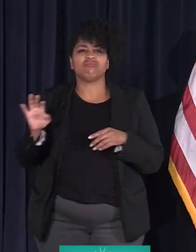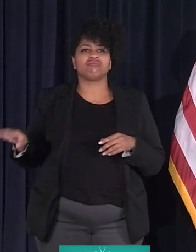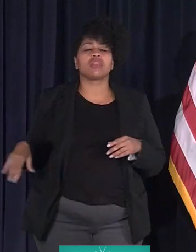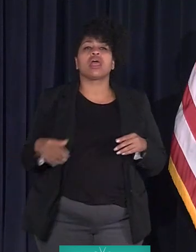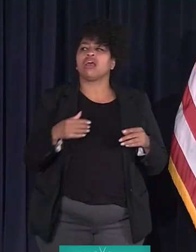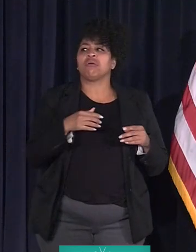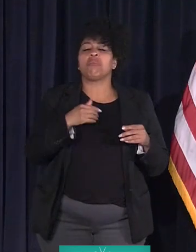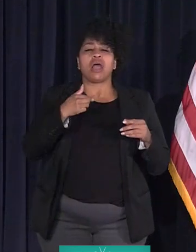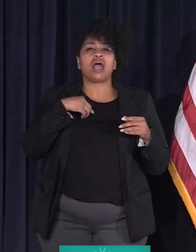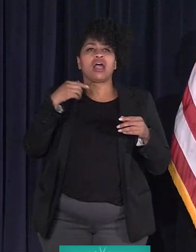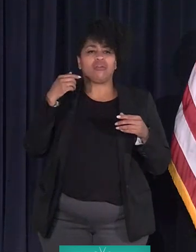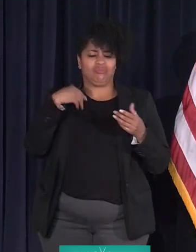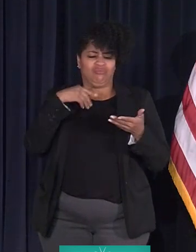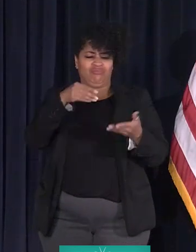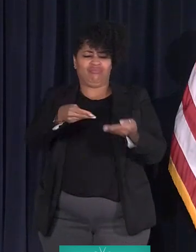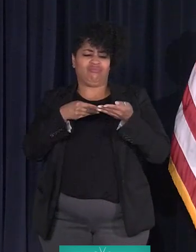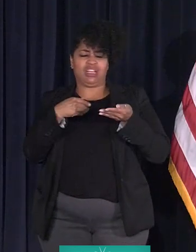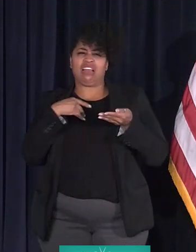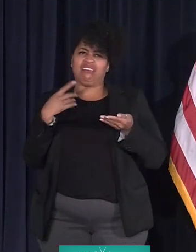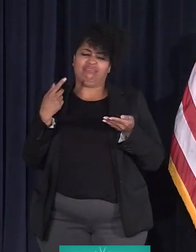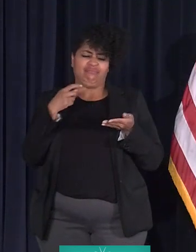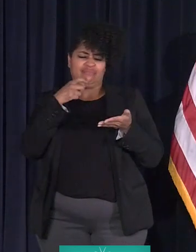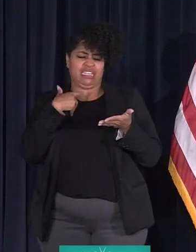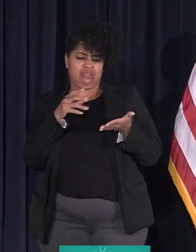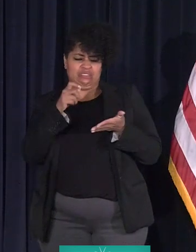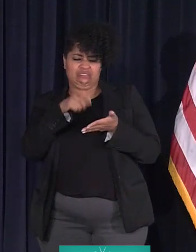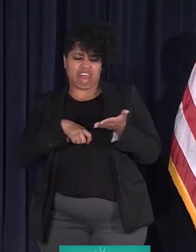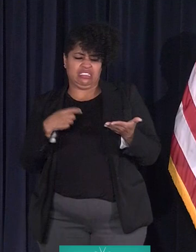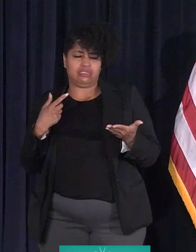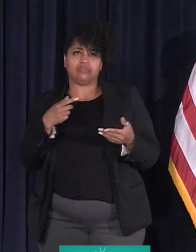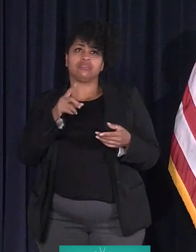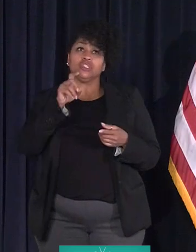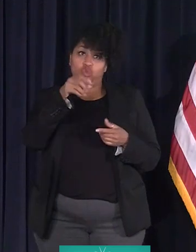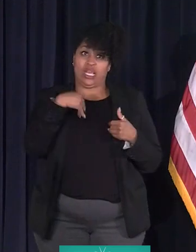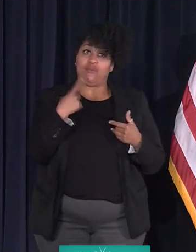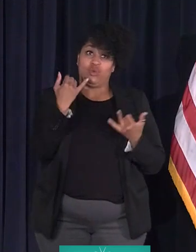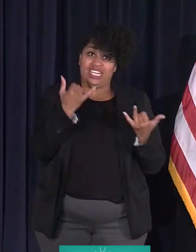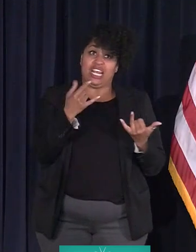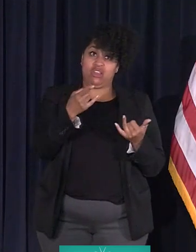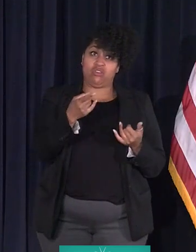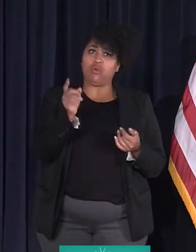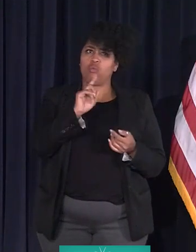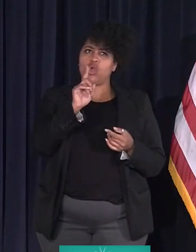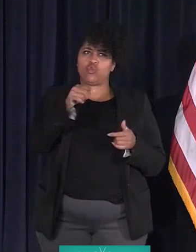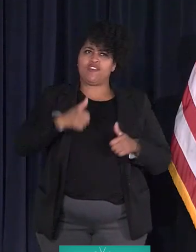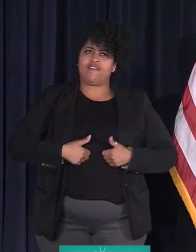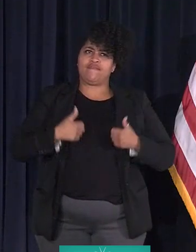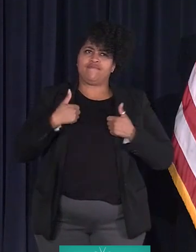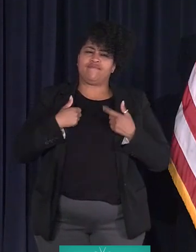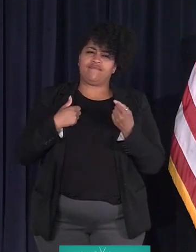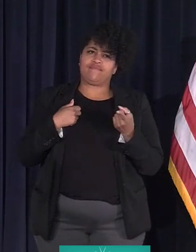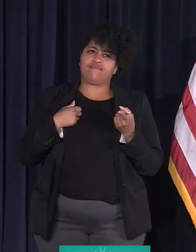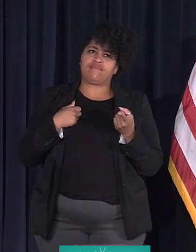I've been kind of hesitant to fill it out. Do you have one now? I also want to. I'm sorry. Where do you live?